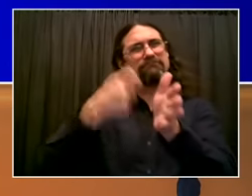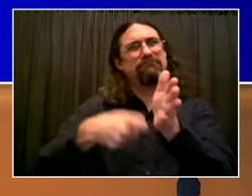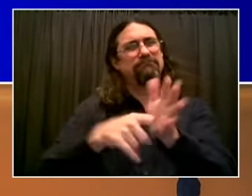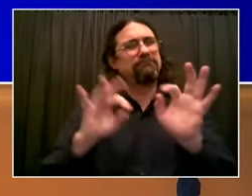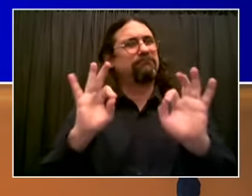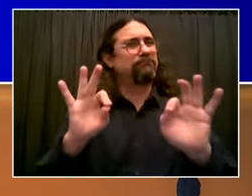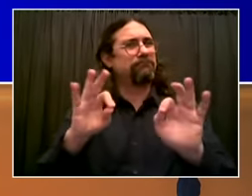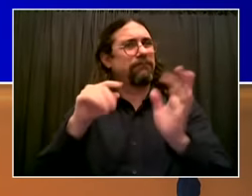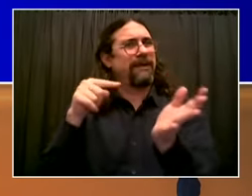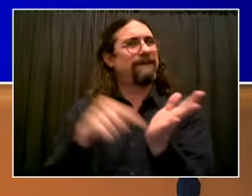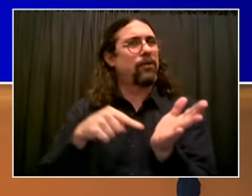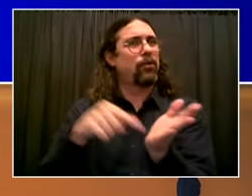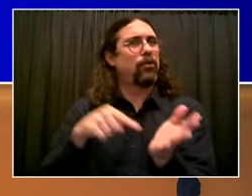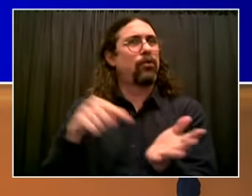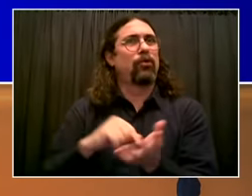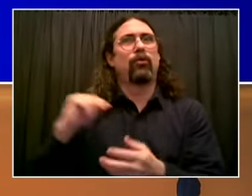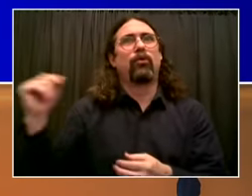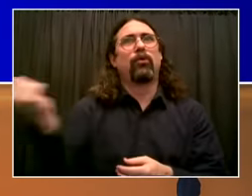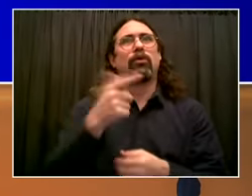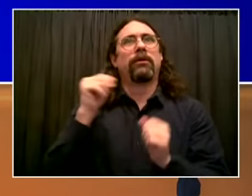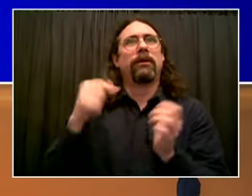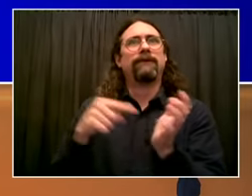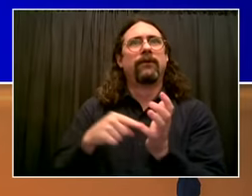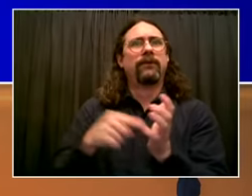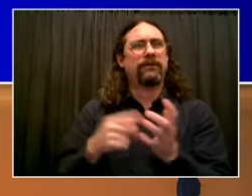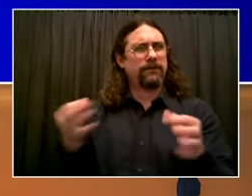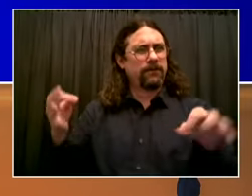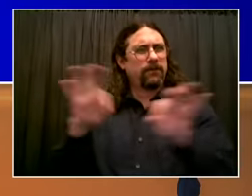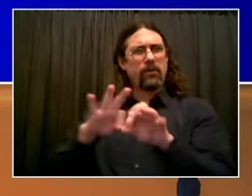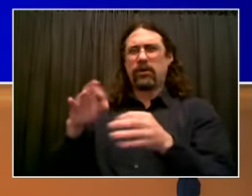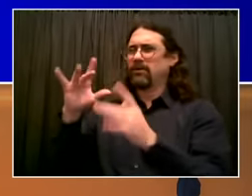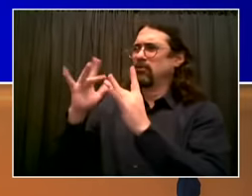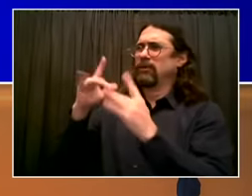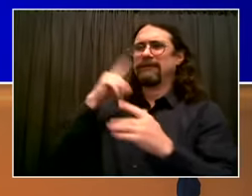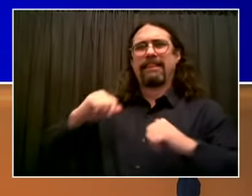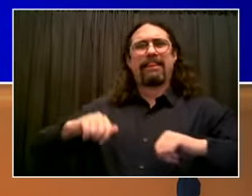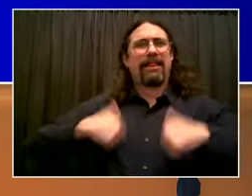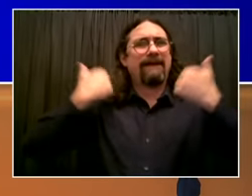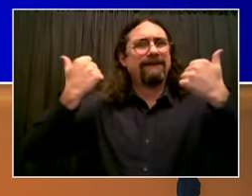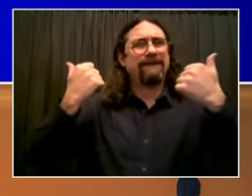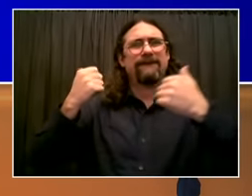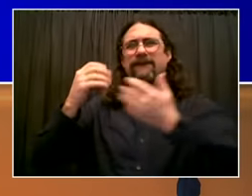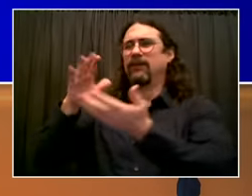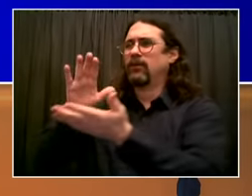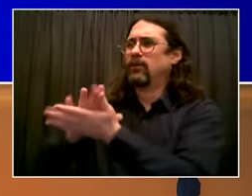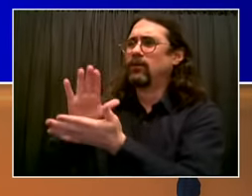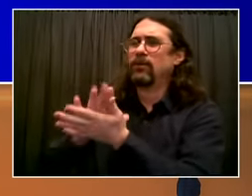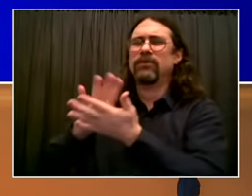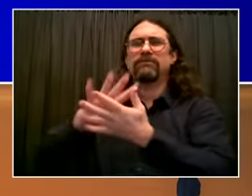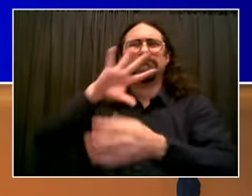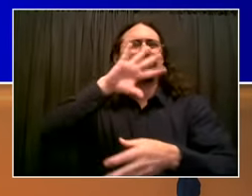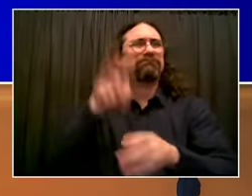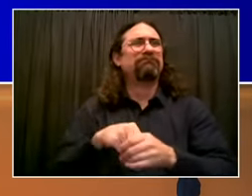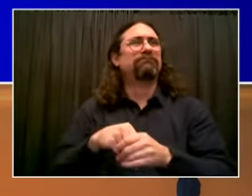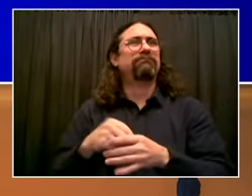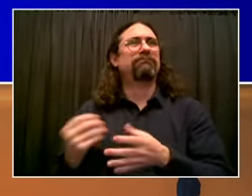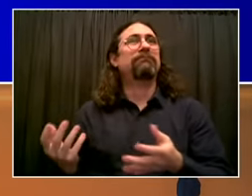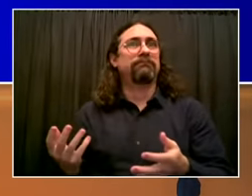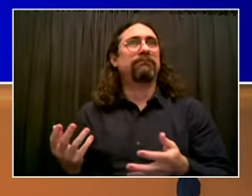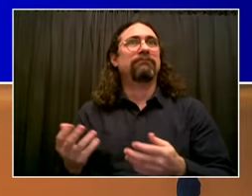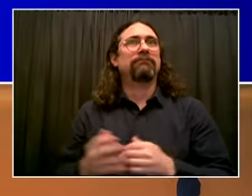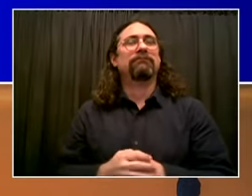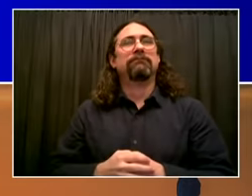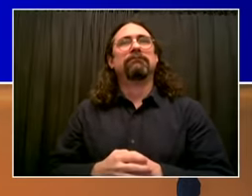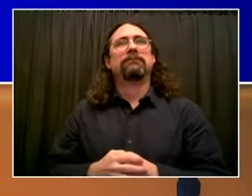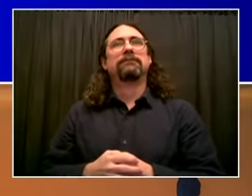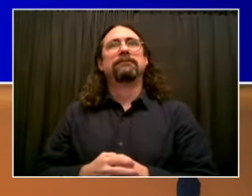opportunities, in their educational opportunities. To do that, there are several things we have to do. But one of the things we have to do is take a really